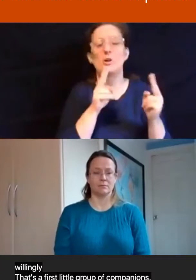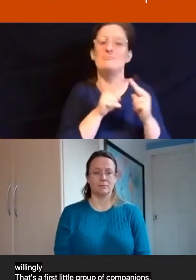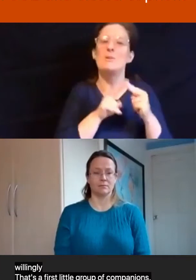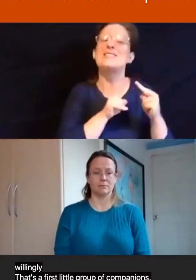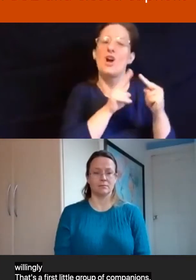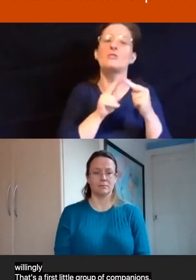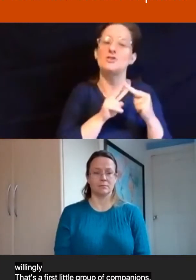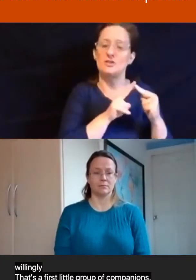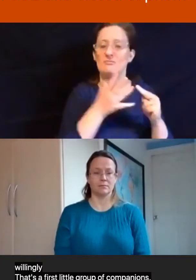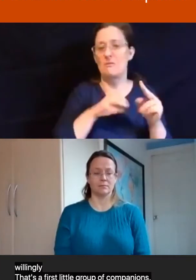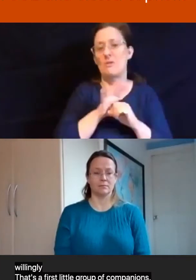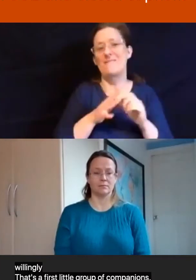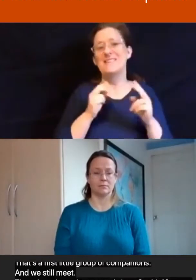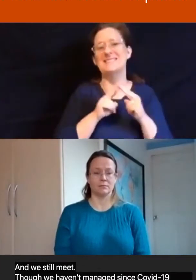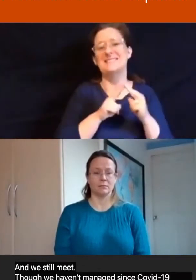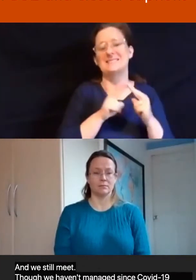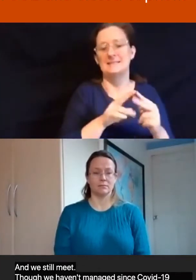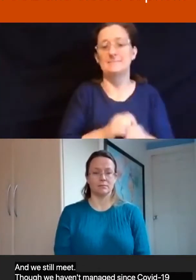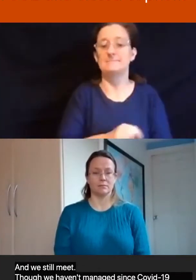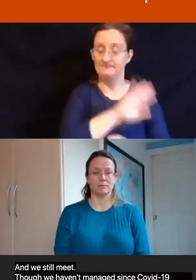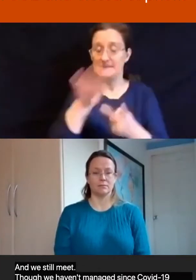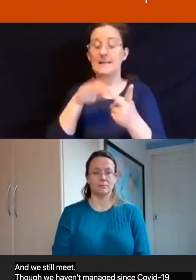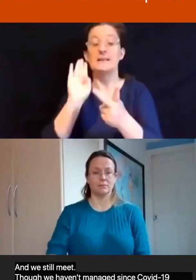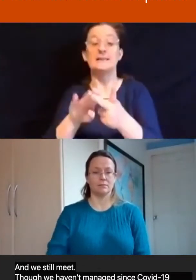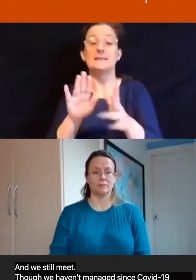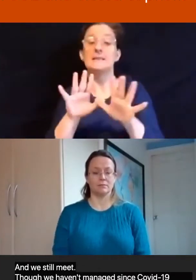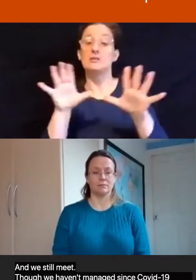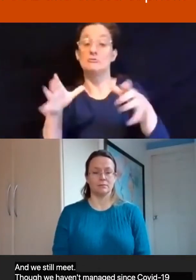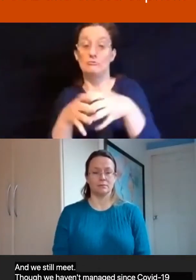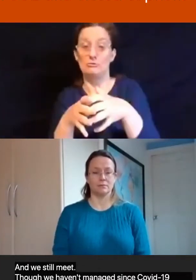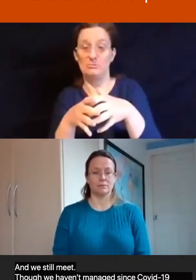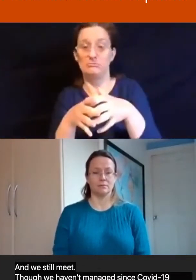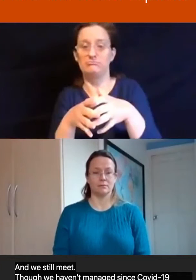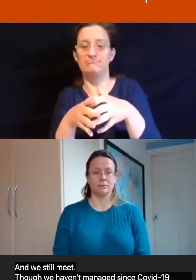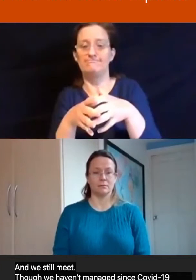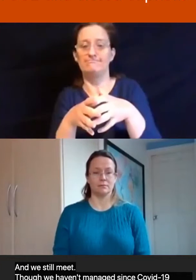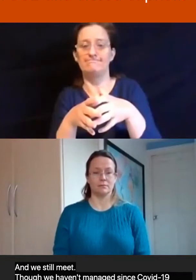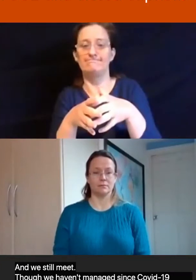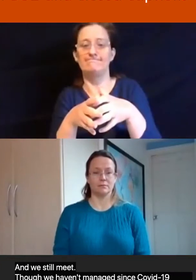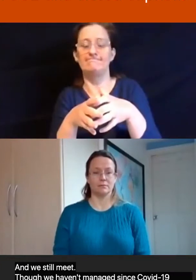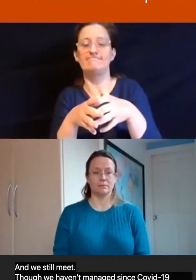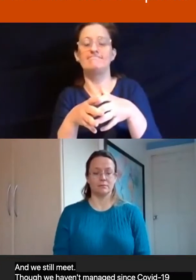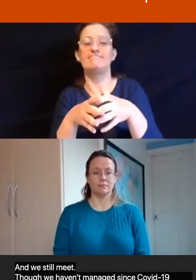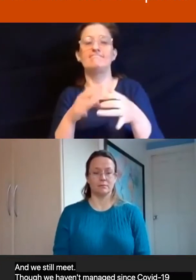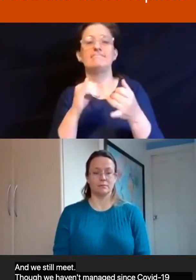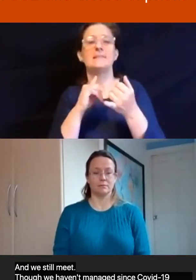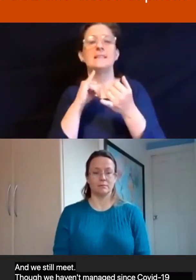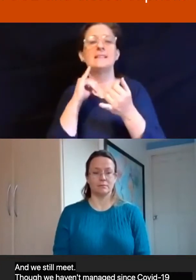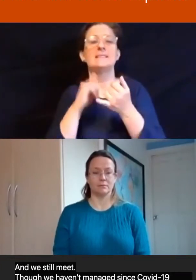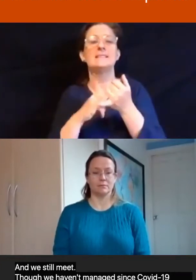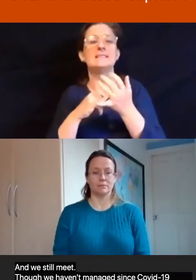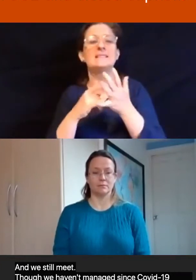The second group of companions gathered at Sarum College in